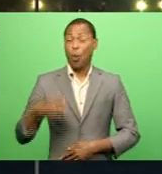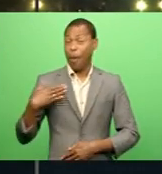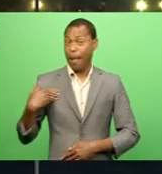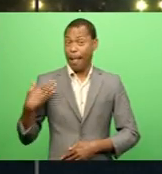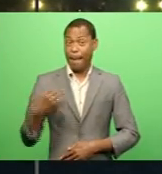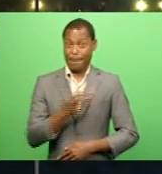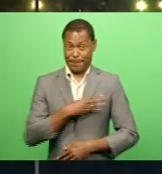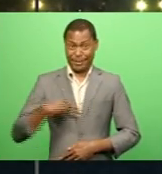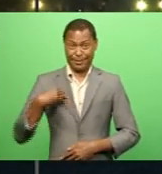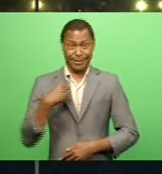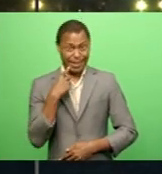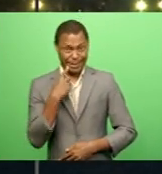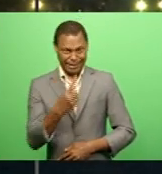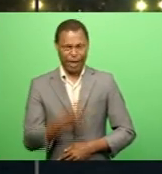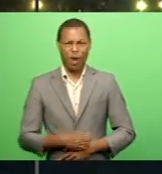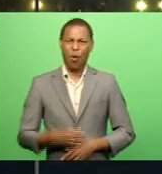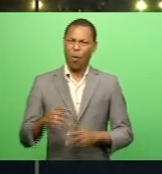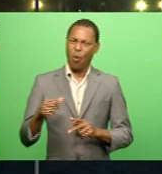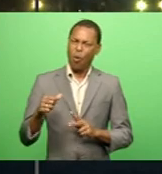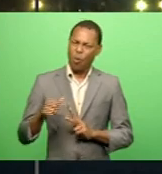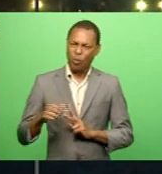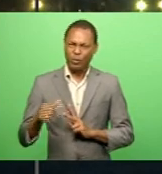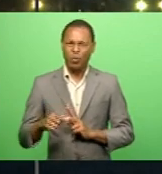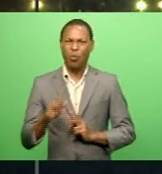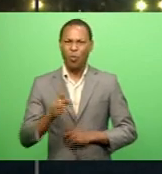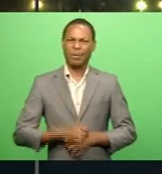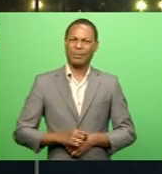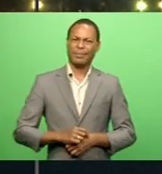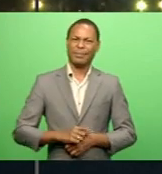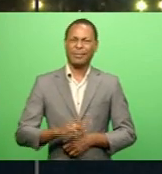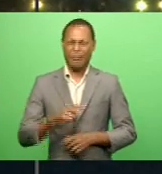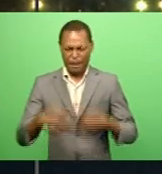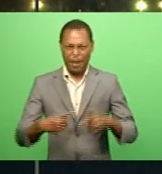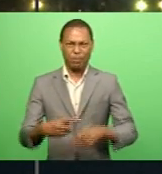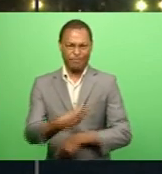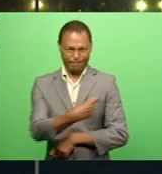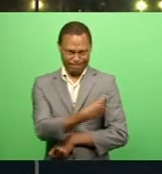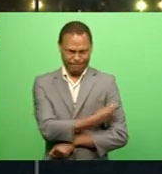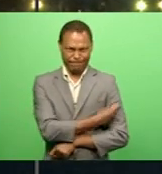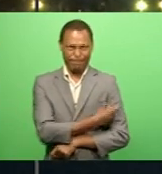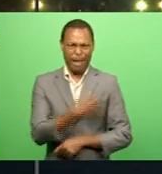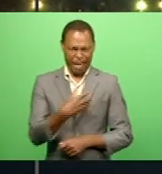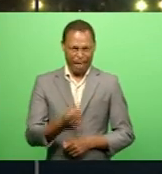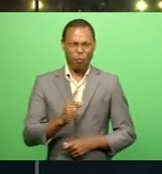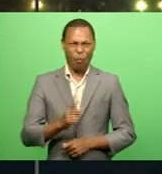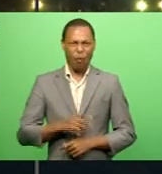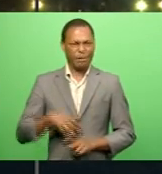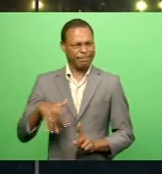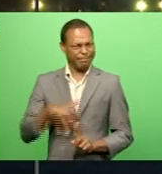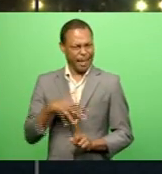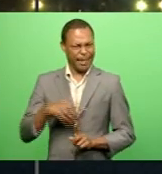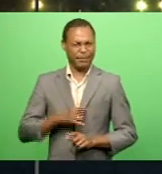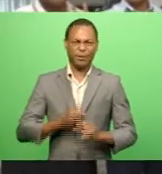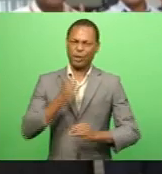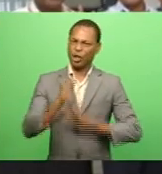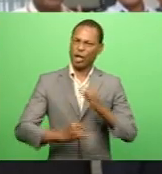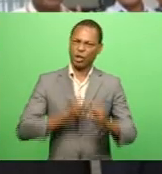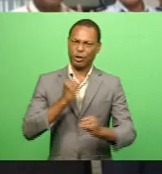Has also responded to concerns over the AstraZeneca jab Saying it has the backing of international agencies